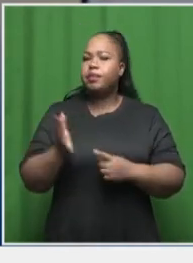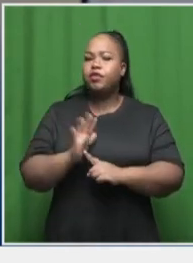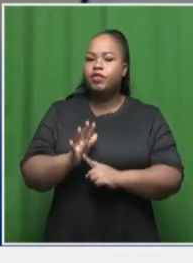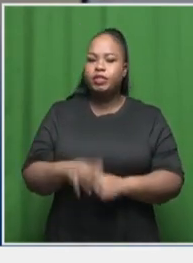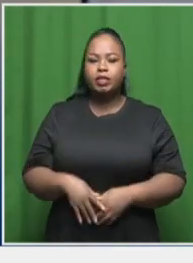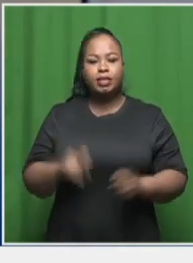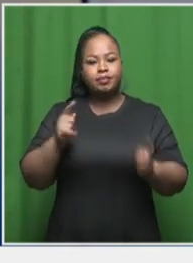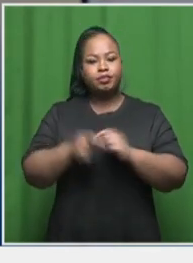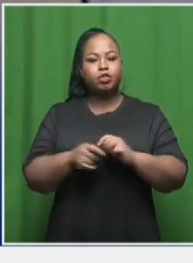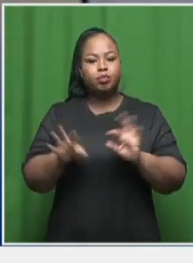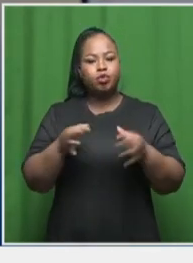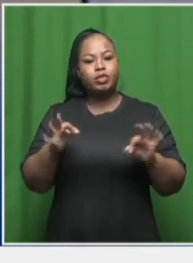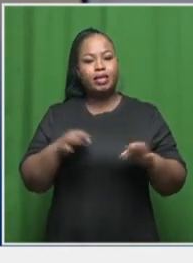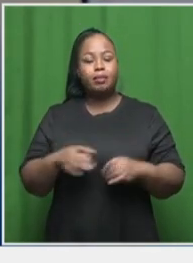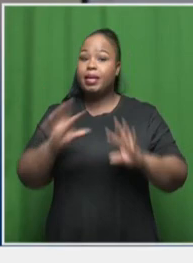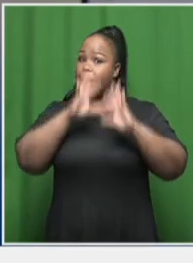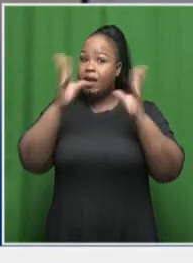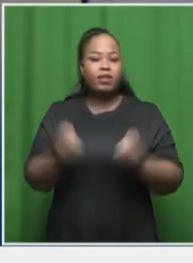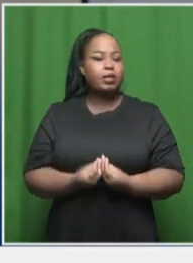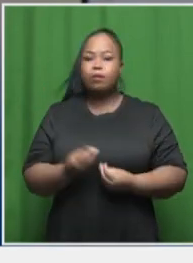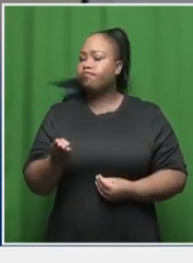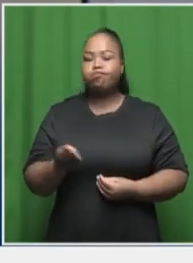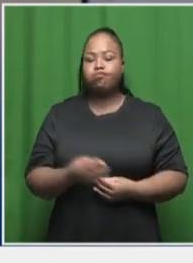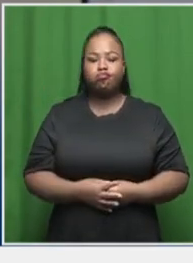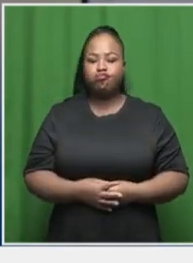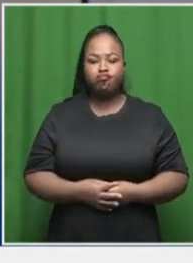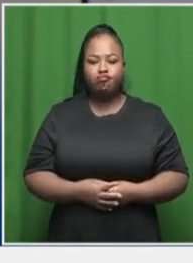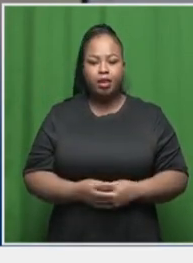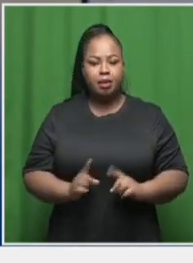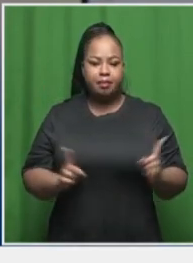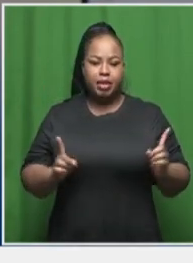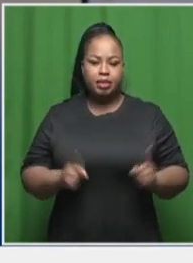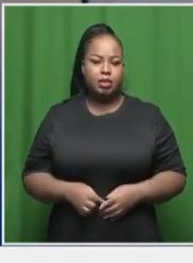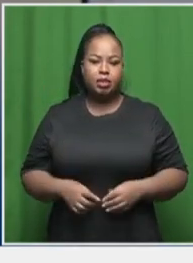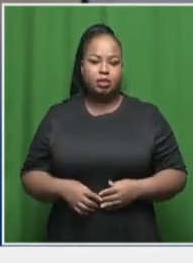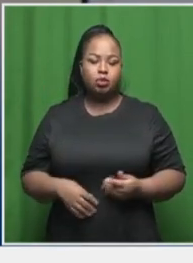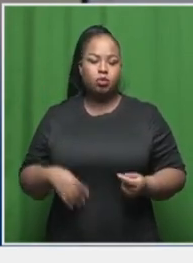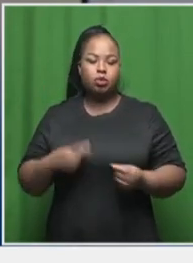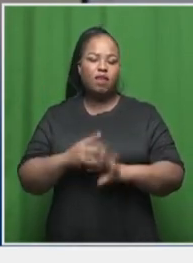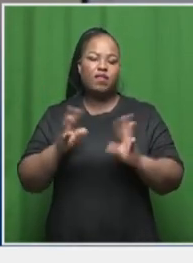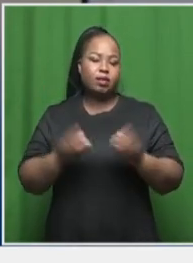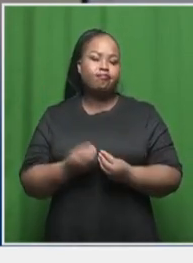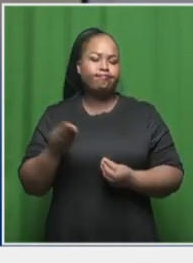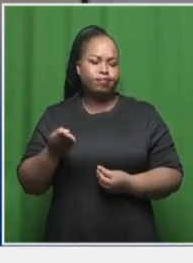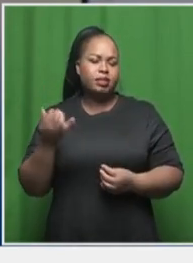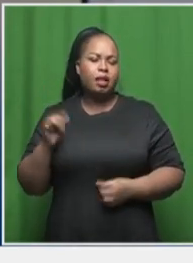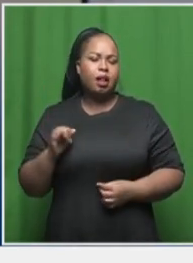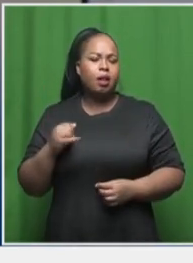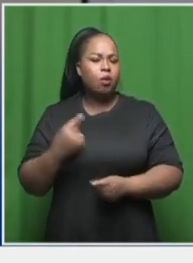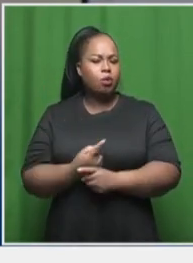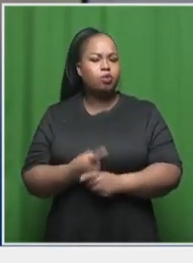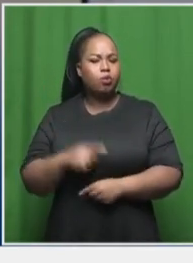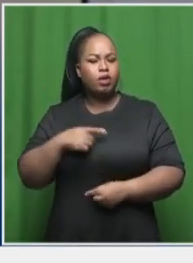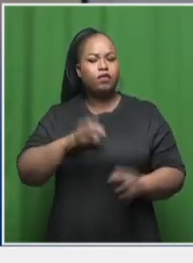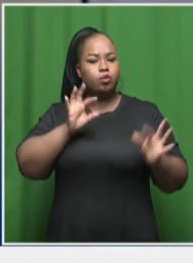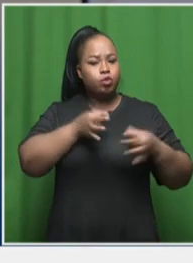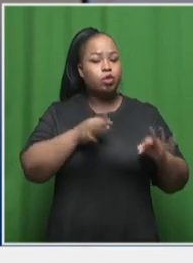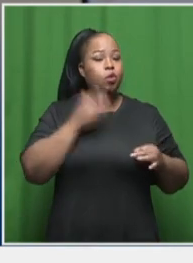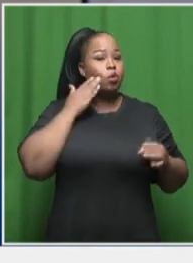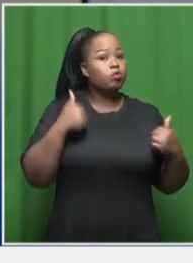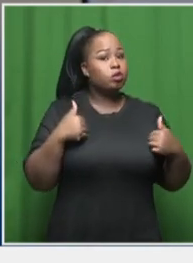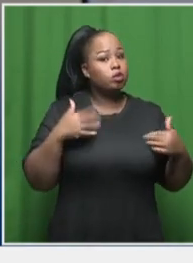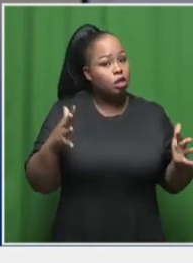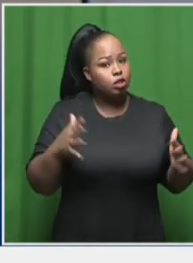and then they turn them into musicals, but not everything is there, but nothing is compromised. Nothing at all is compromised from the music, from when we